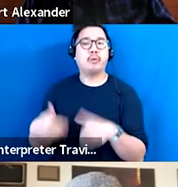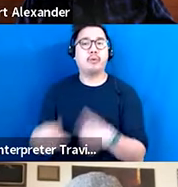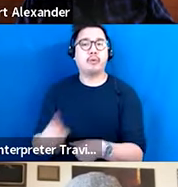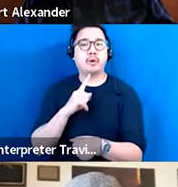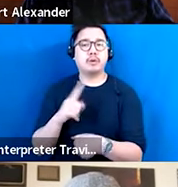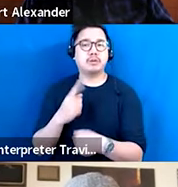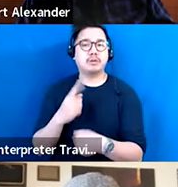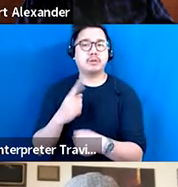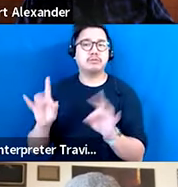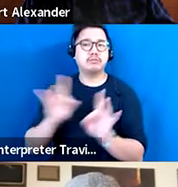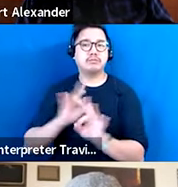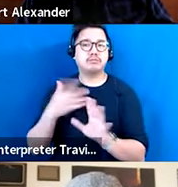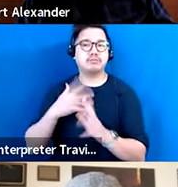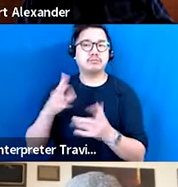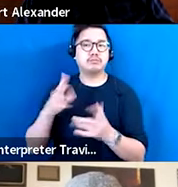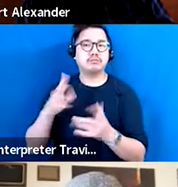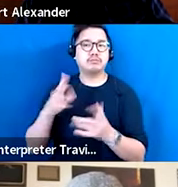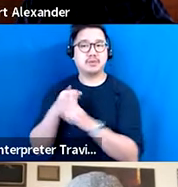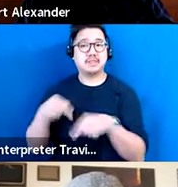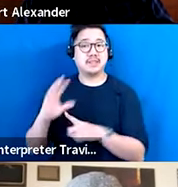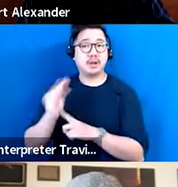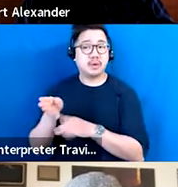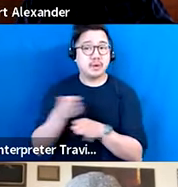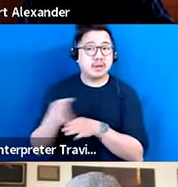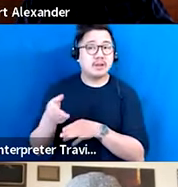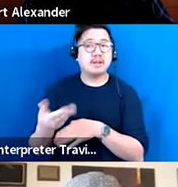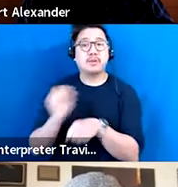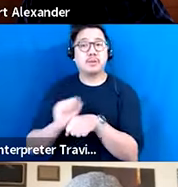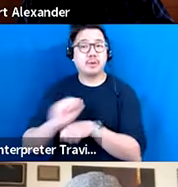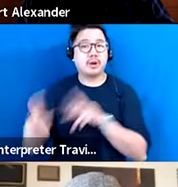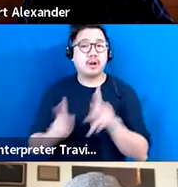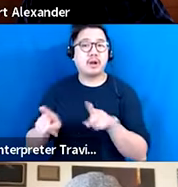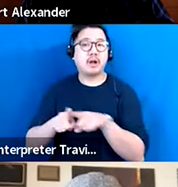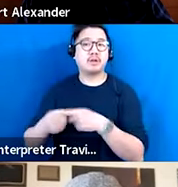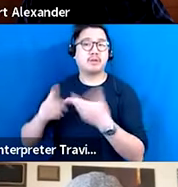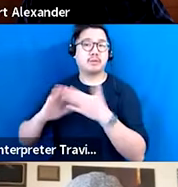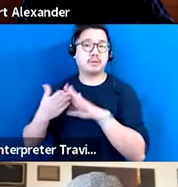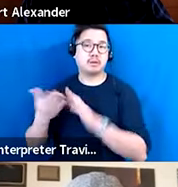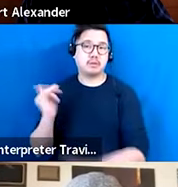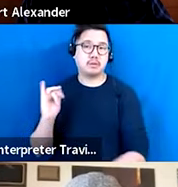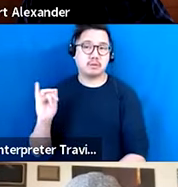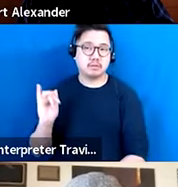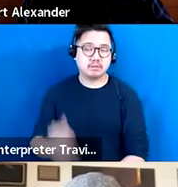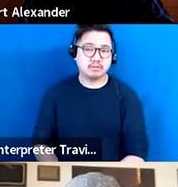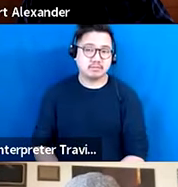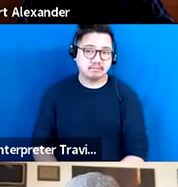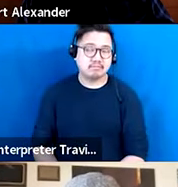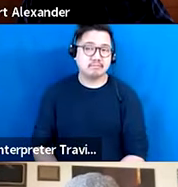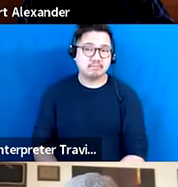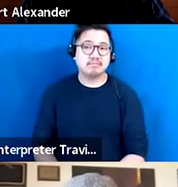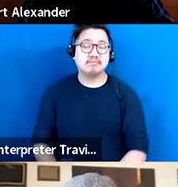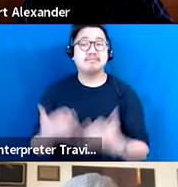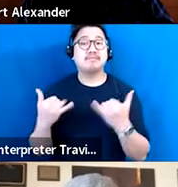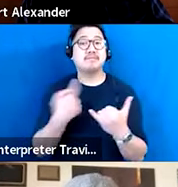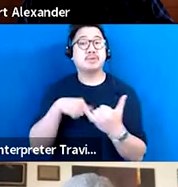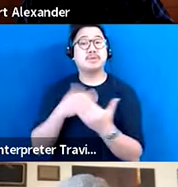and devastating impacts upon the sector, its workforce, and the communities it serves. And as we near the start of